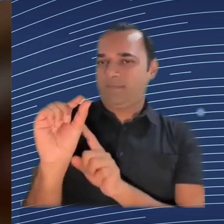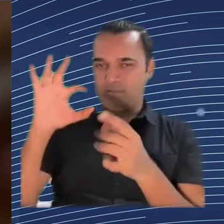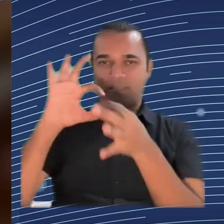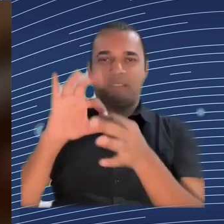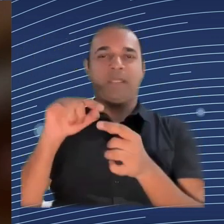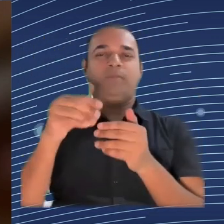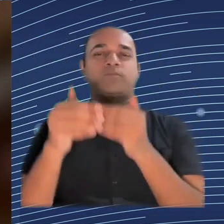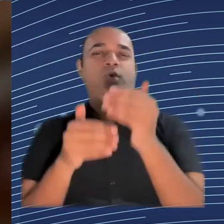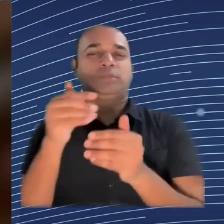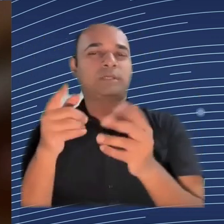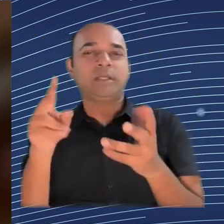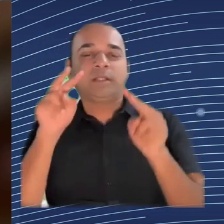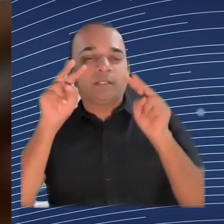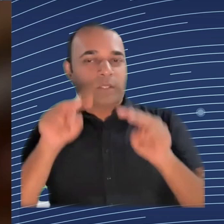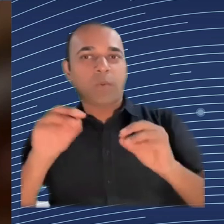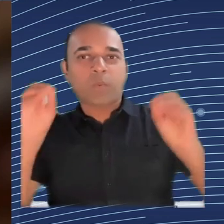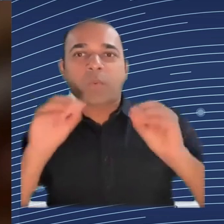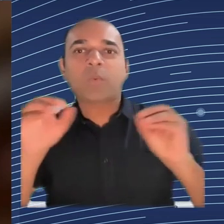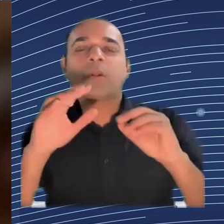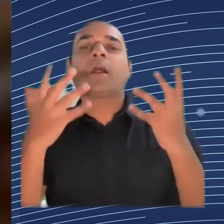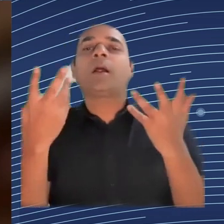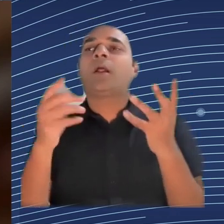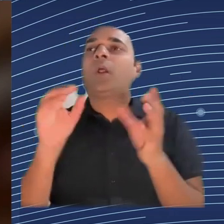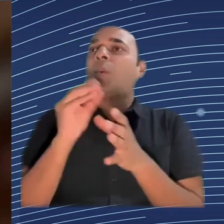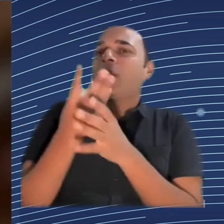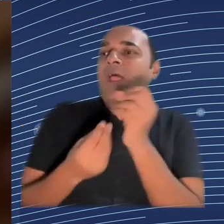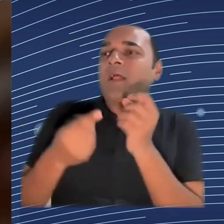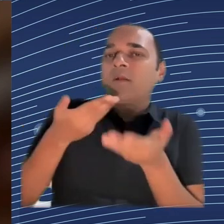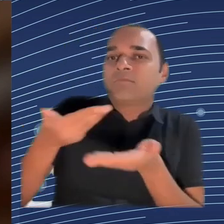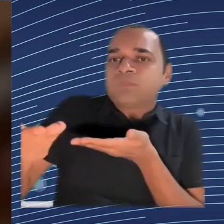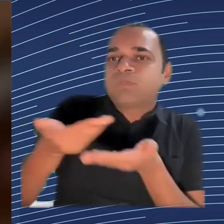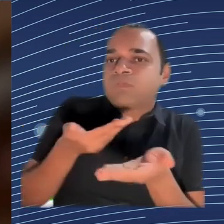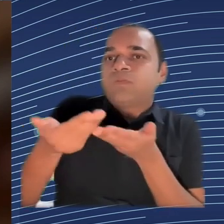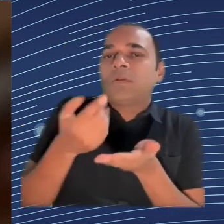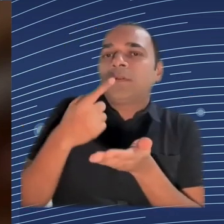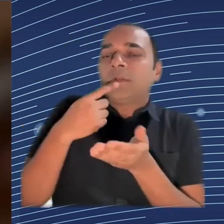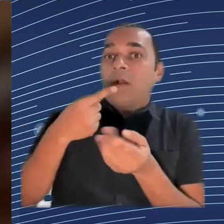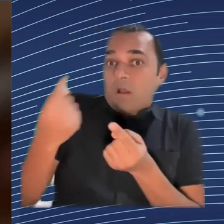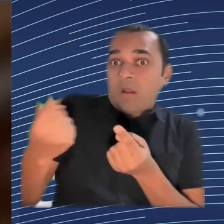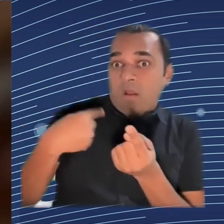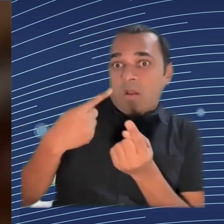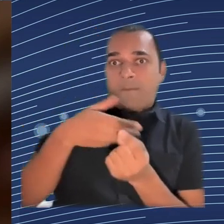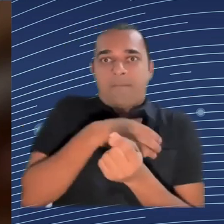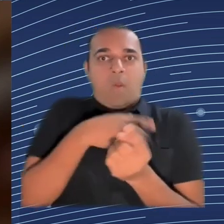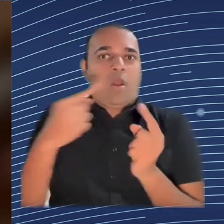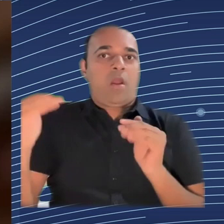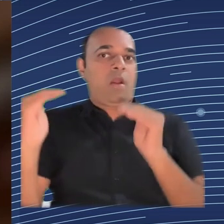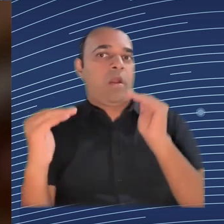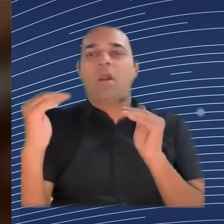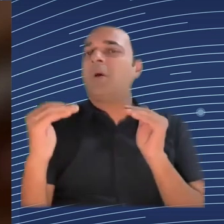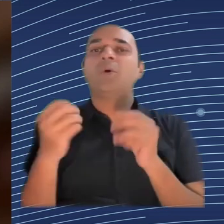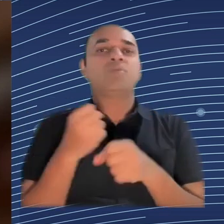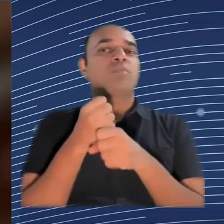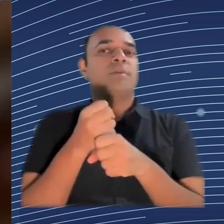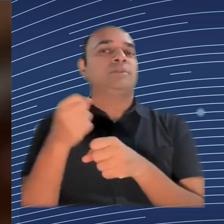in the first stage of defining what problems should an automated system solve, these long term power shifts in organizational procedures